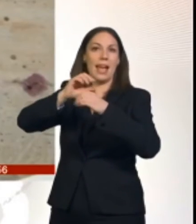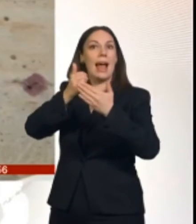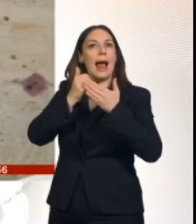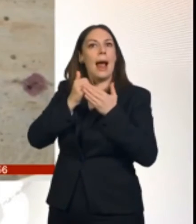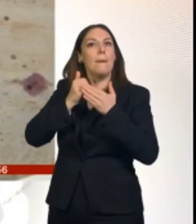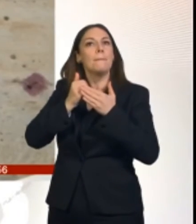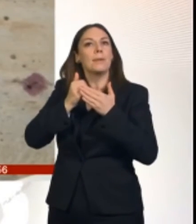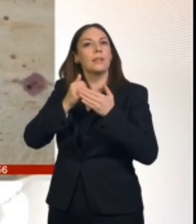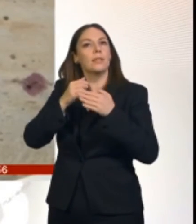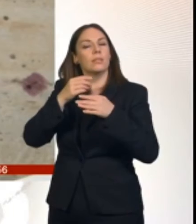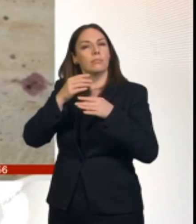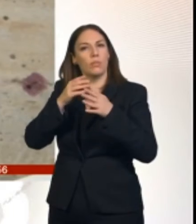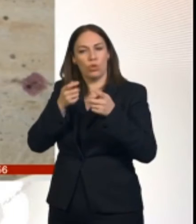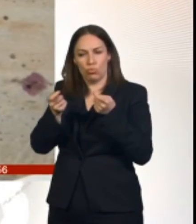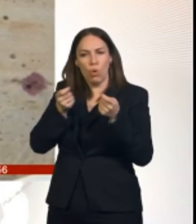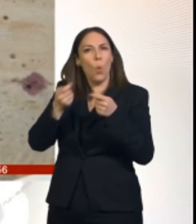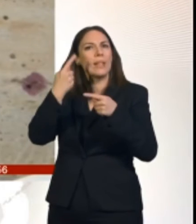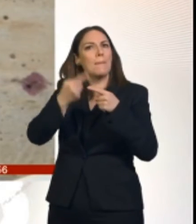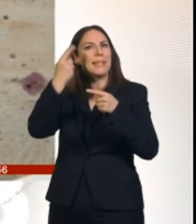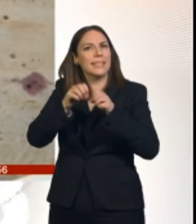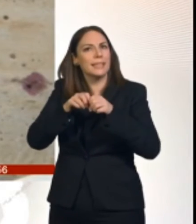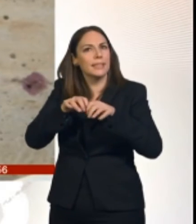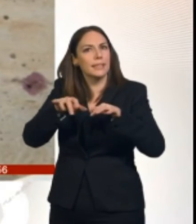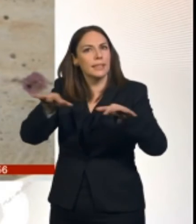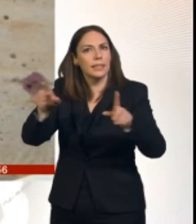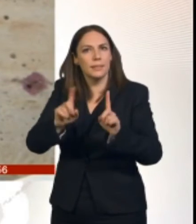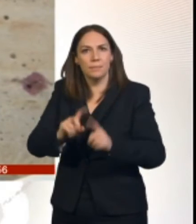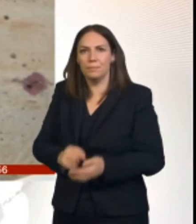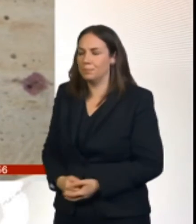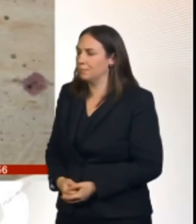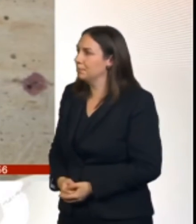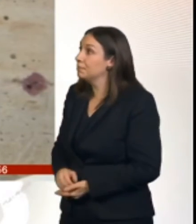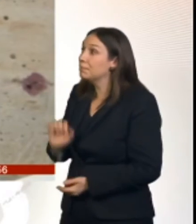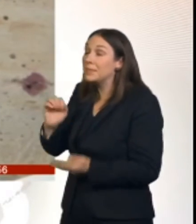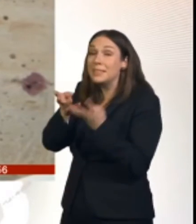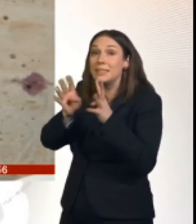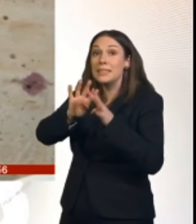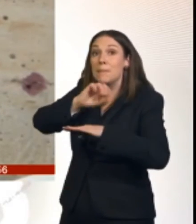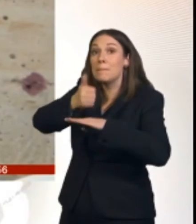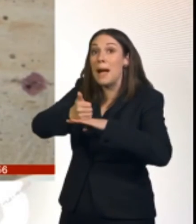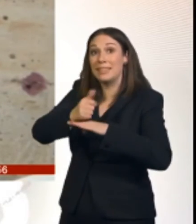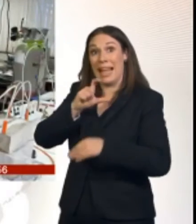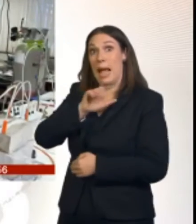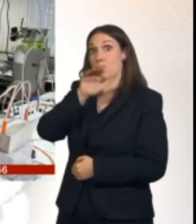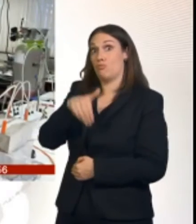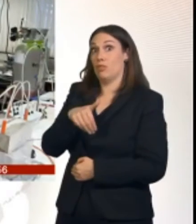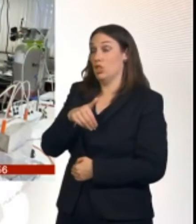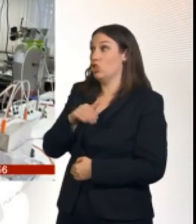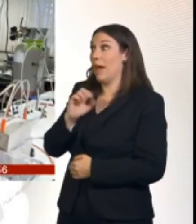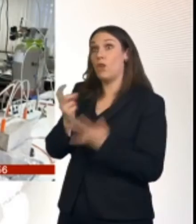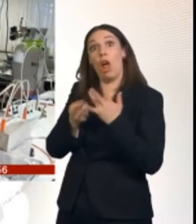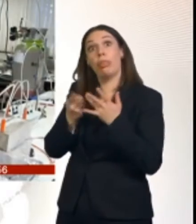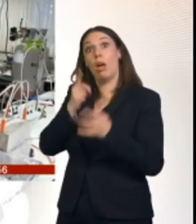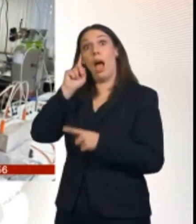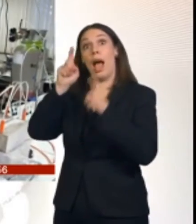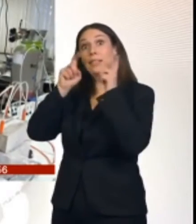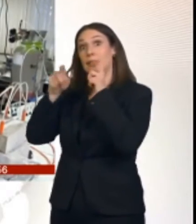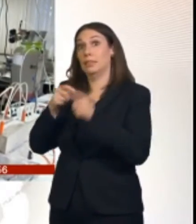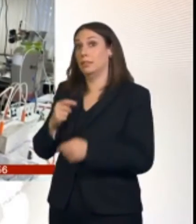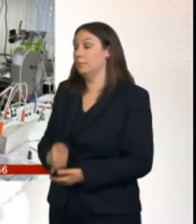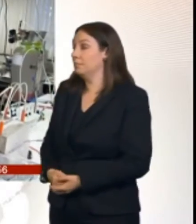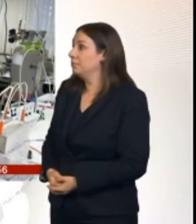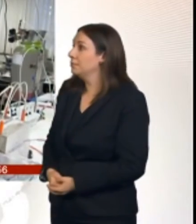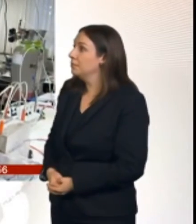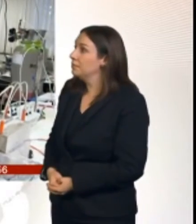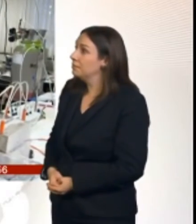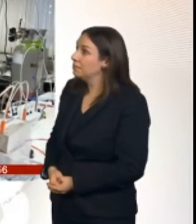The Cambridge team is working on other self-healing systems, too. So this is inside the concrete, agent always pumping